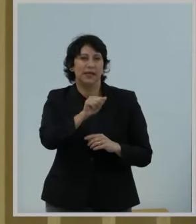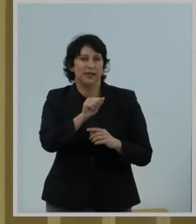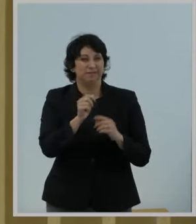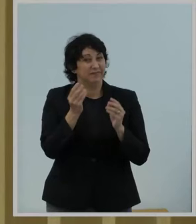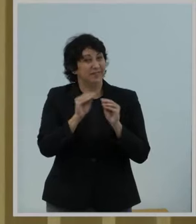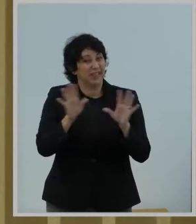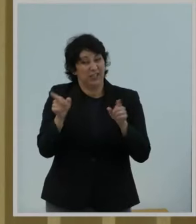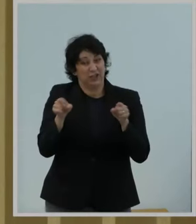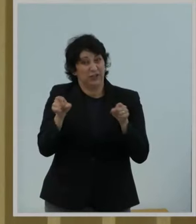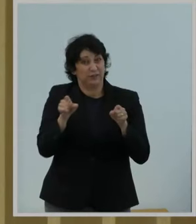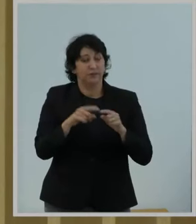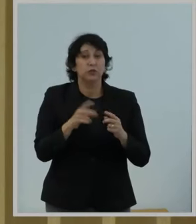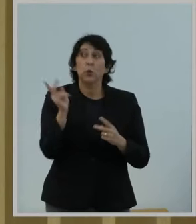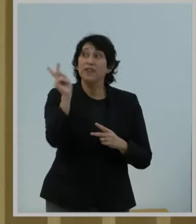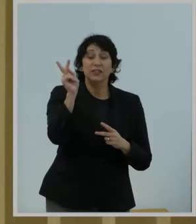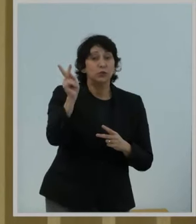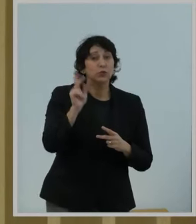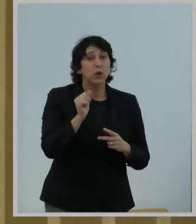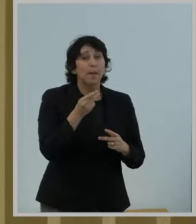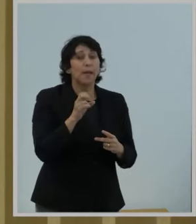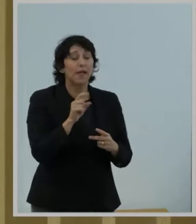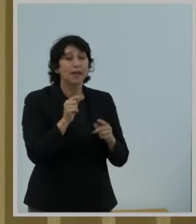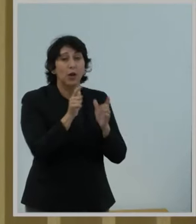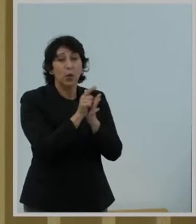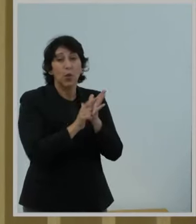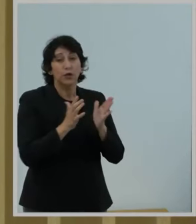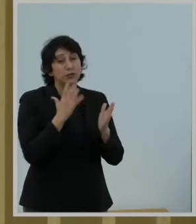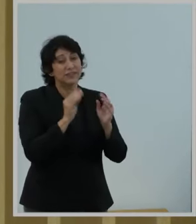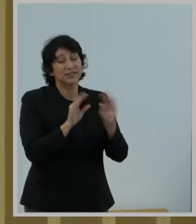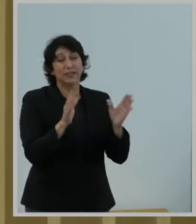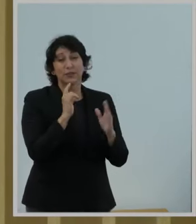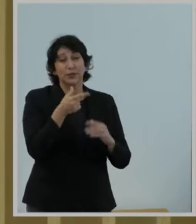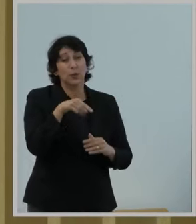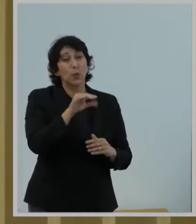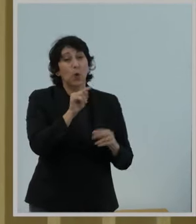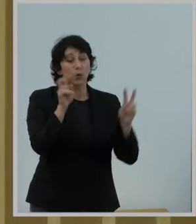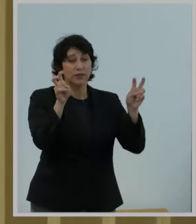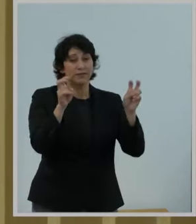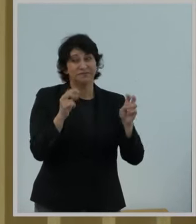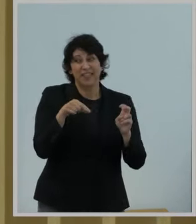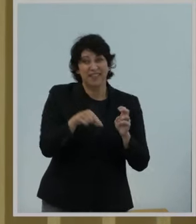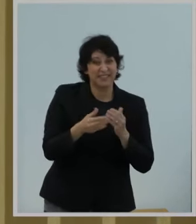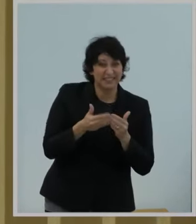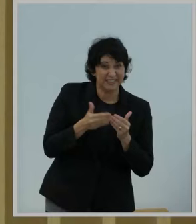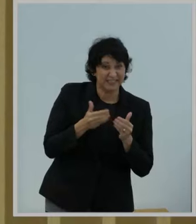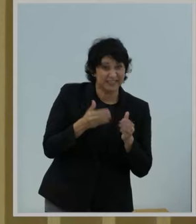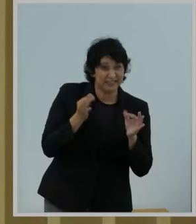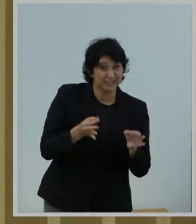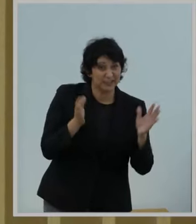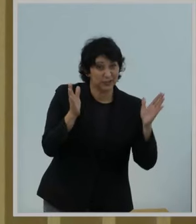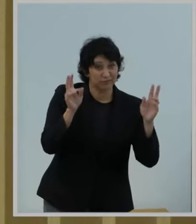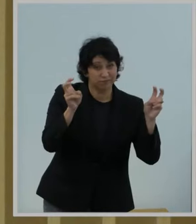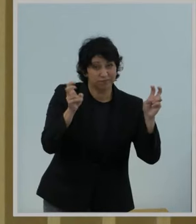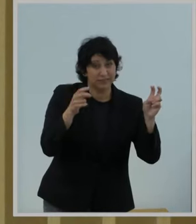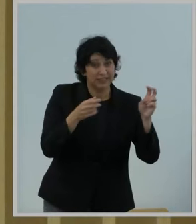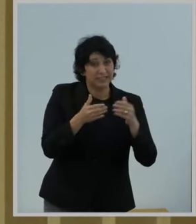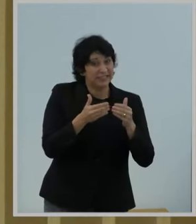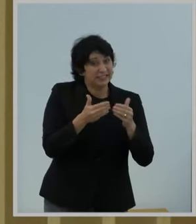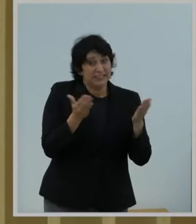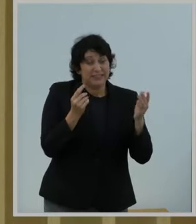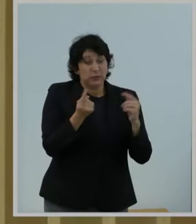Indeed, as the two appellate lawyers succinctly put it, the legal question in their words is, quote, an easy one. They went on to say,